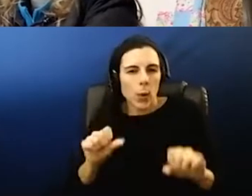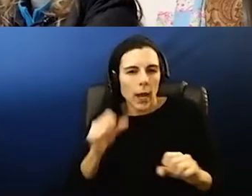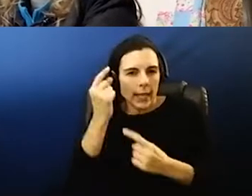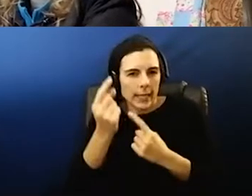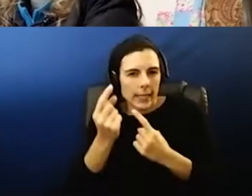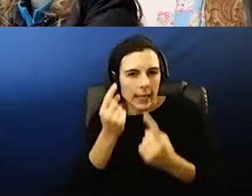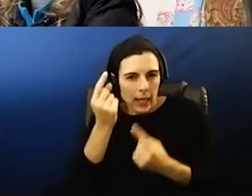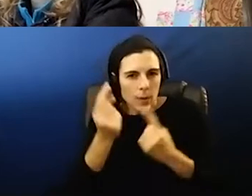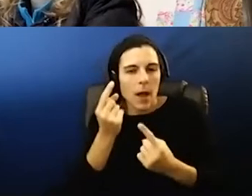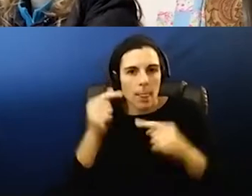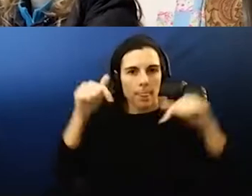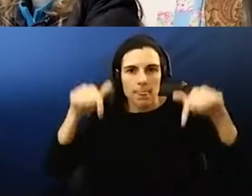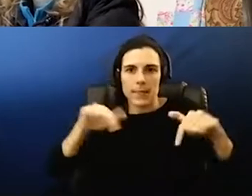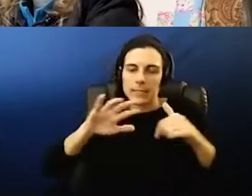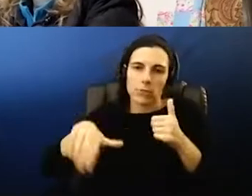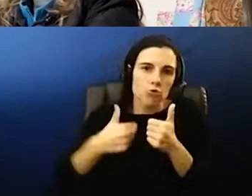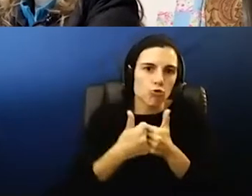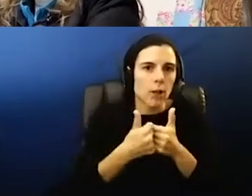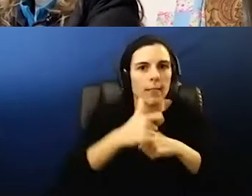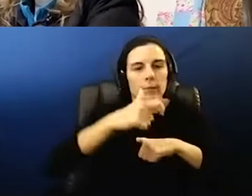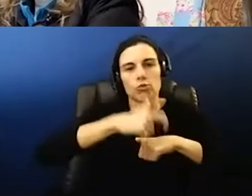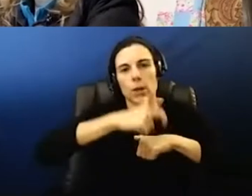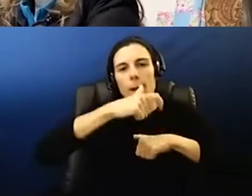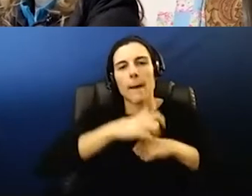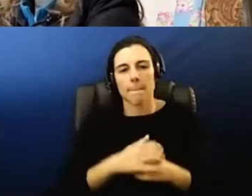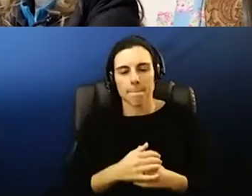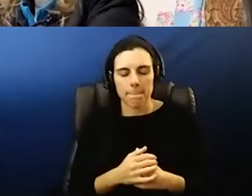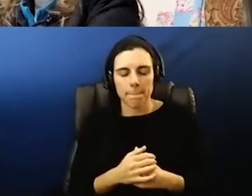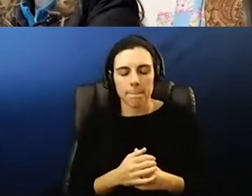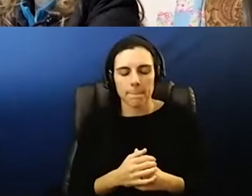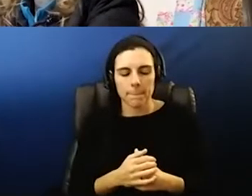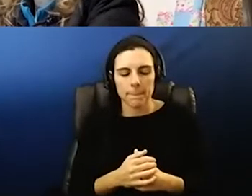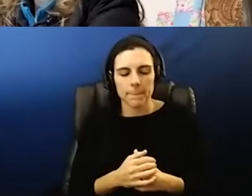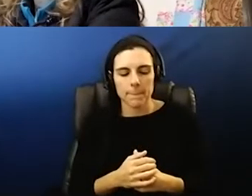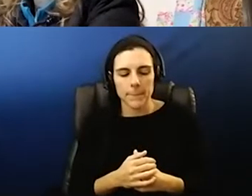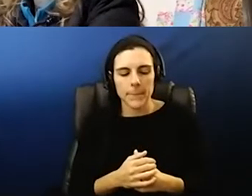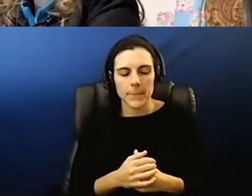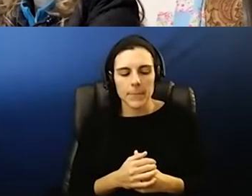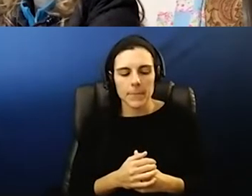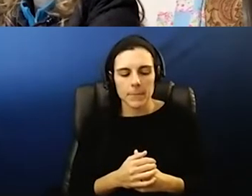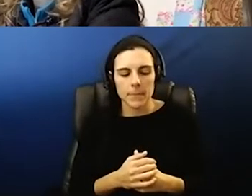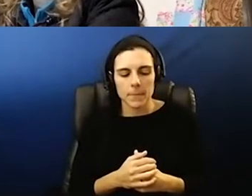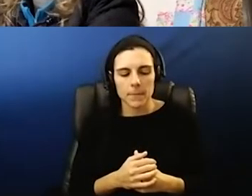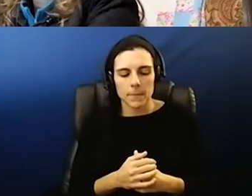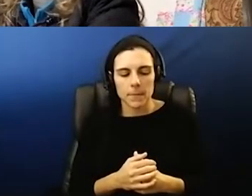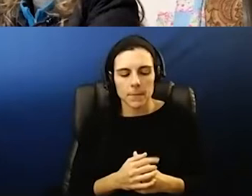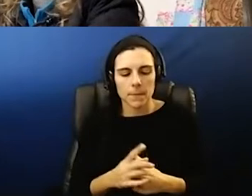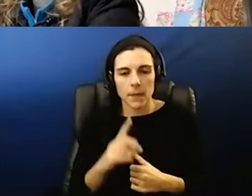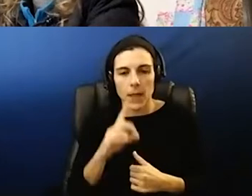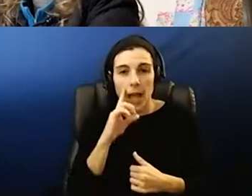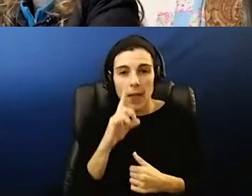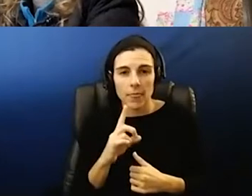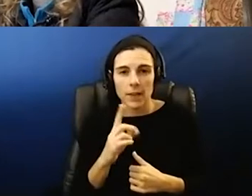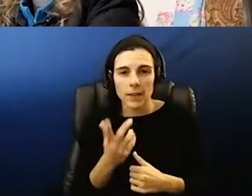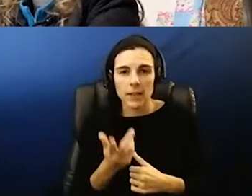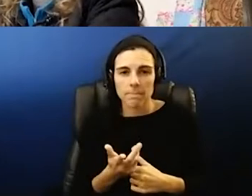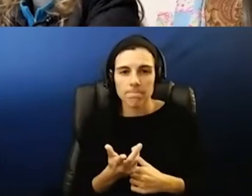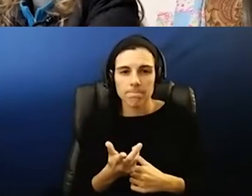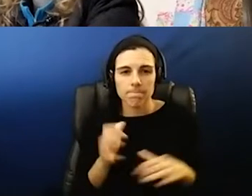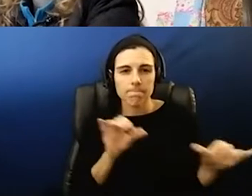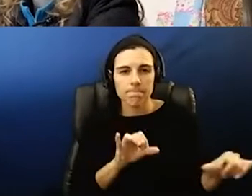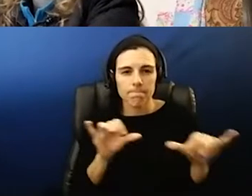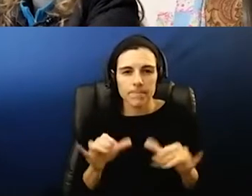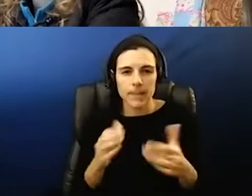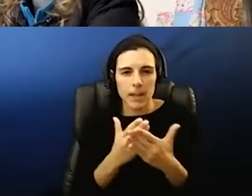incredibly difficult time that that we're in so yeah i think that you know the same thing stands